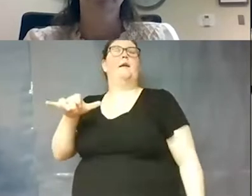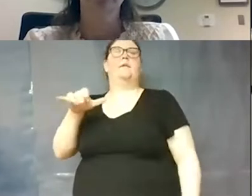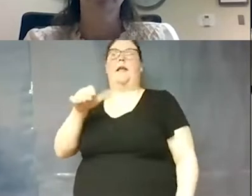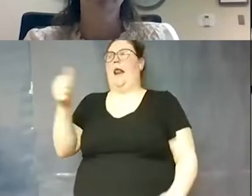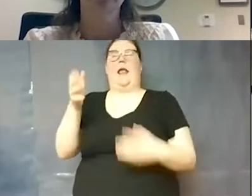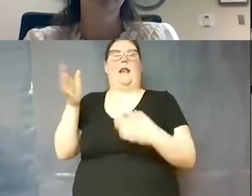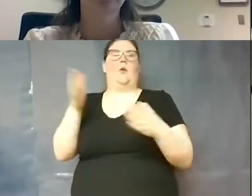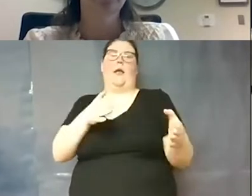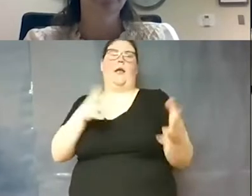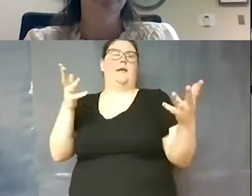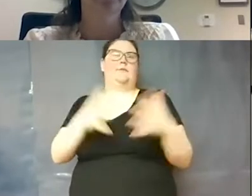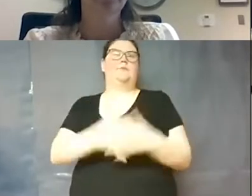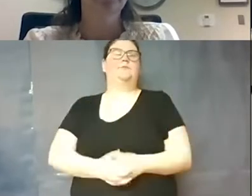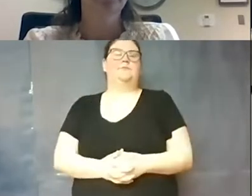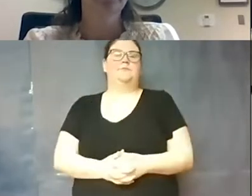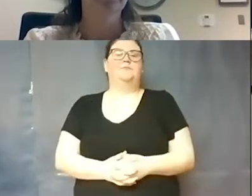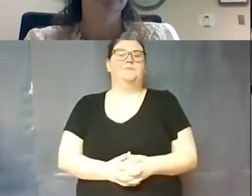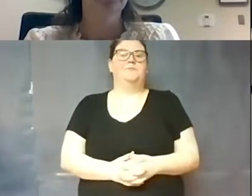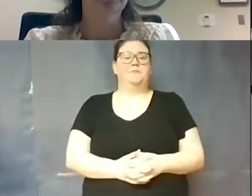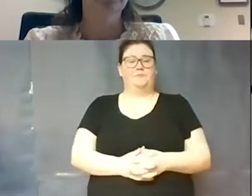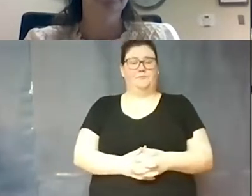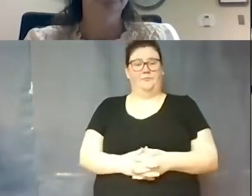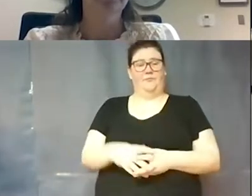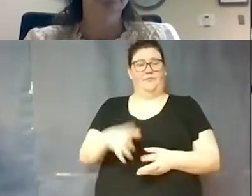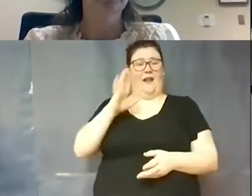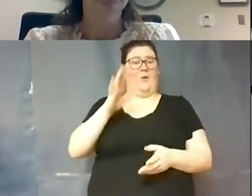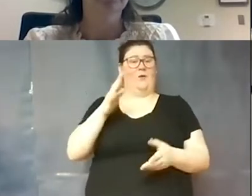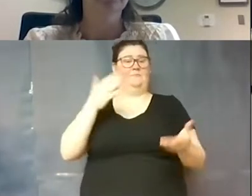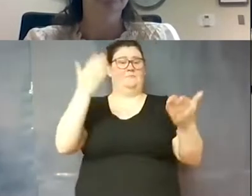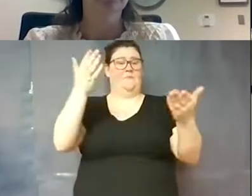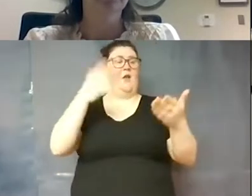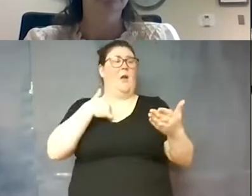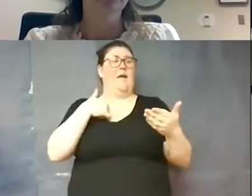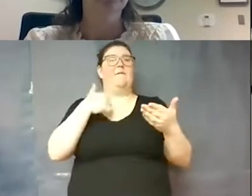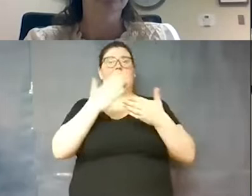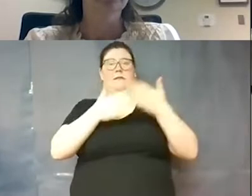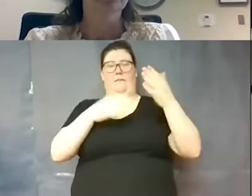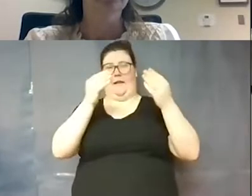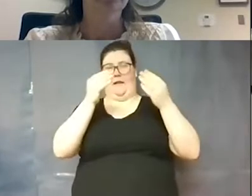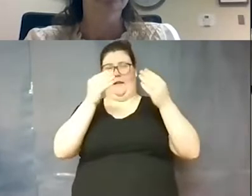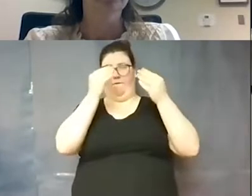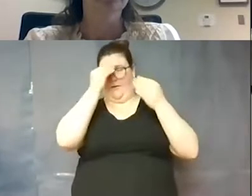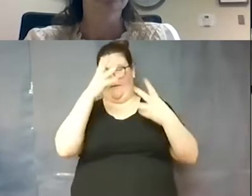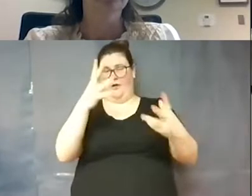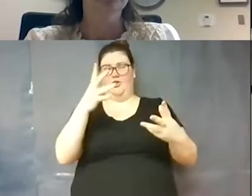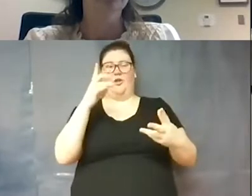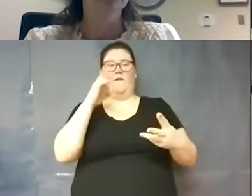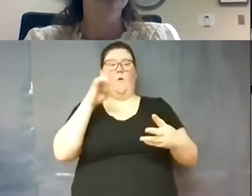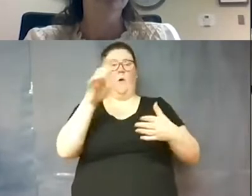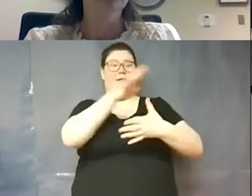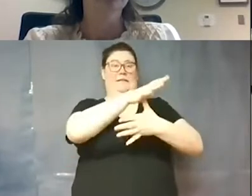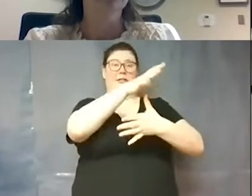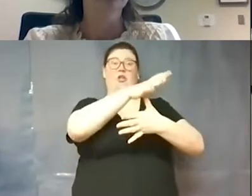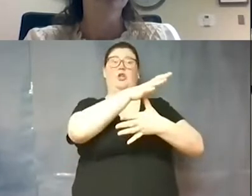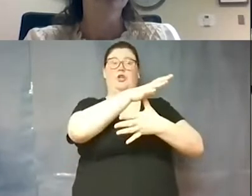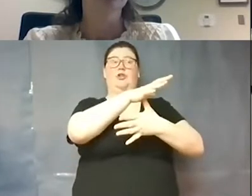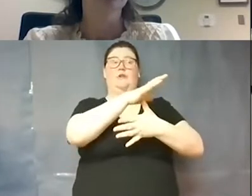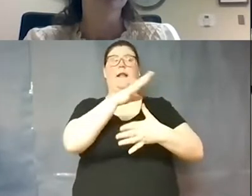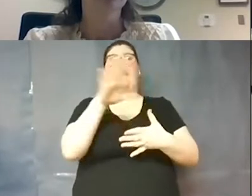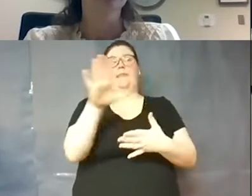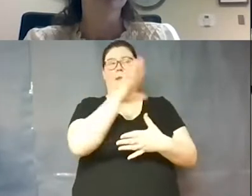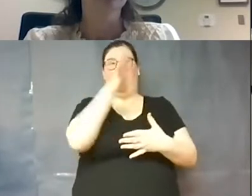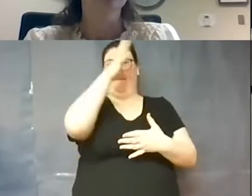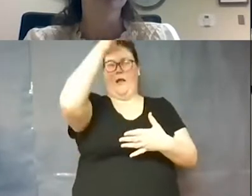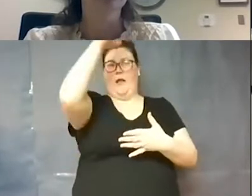events and and i'll note that we do have some information going out this week um for our seniors and their parents and um